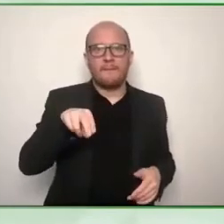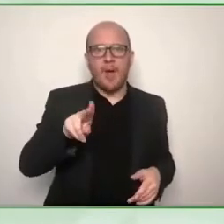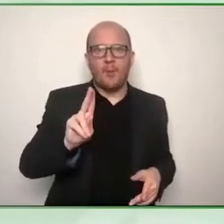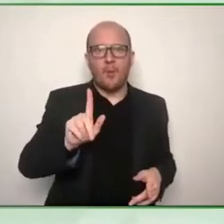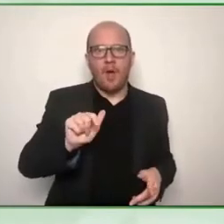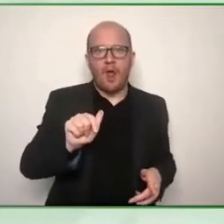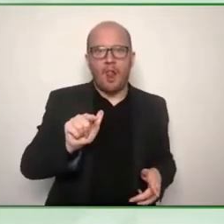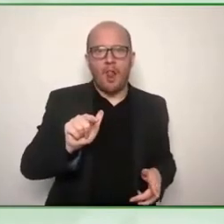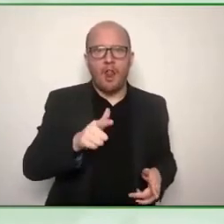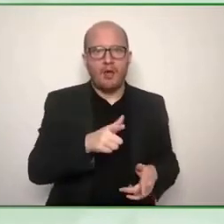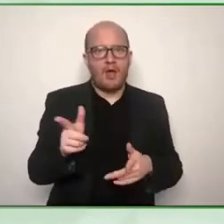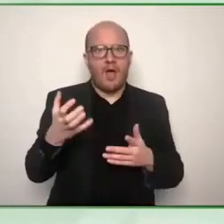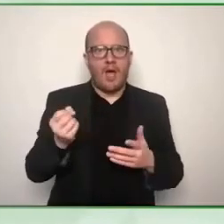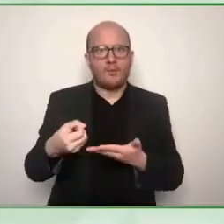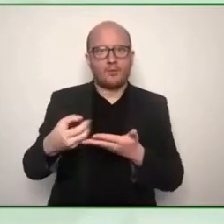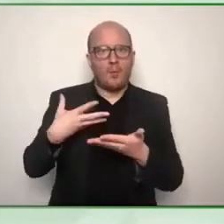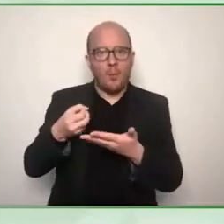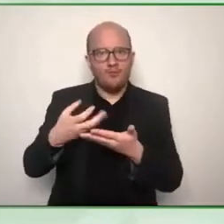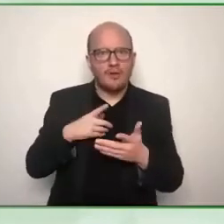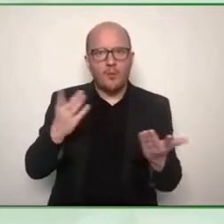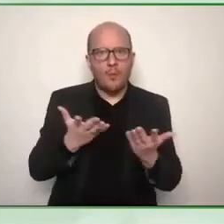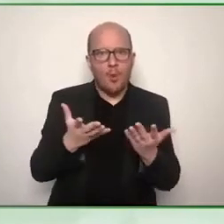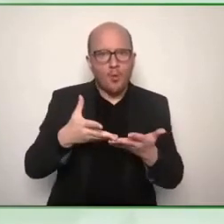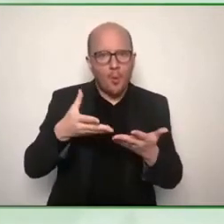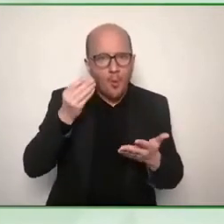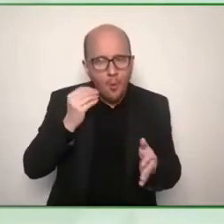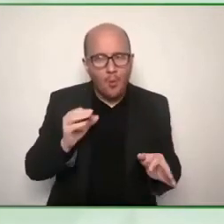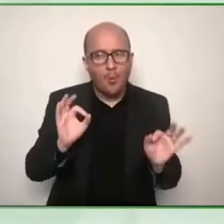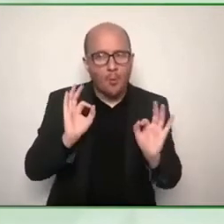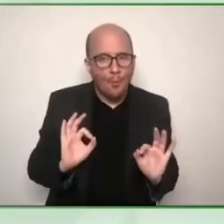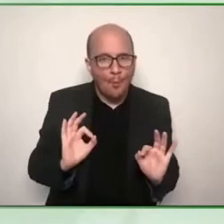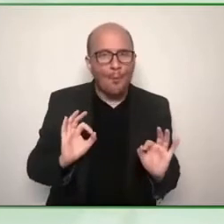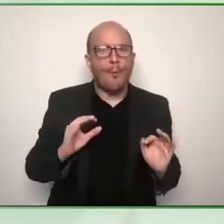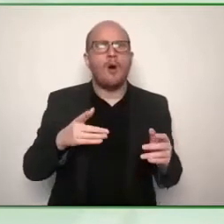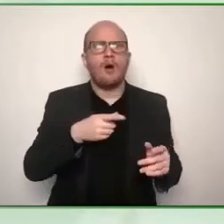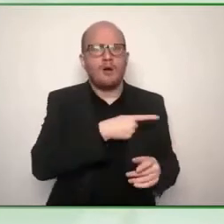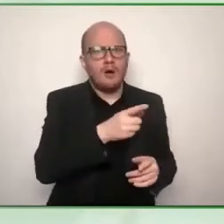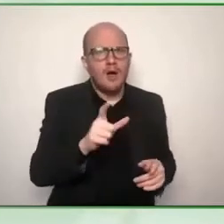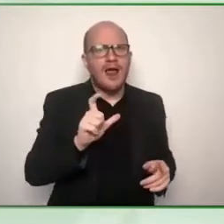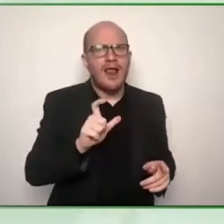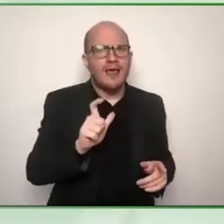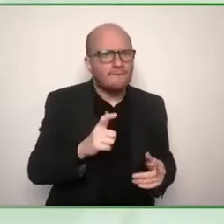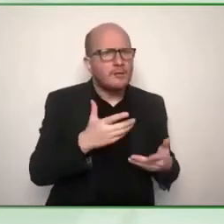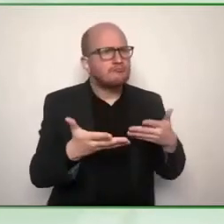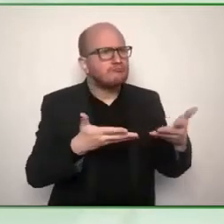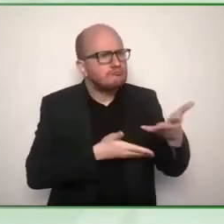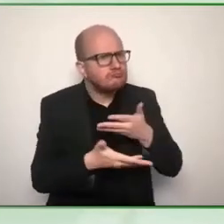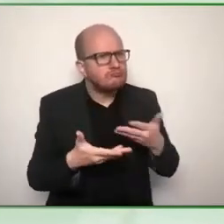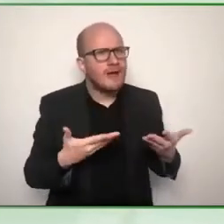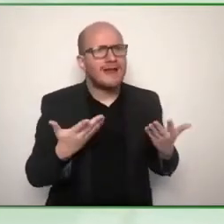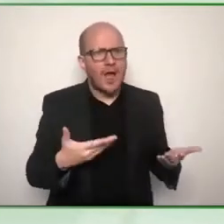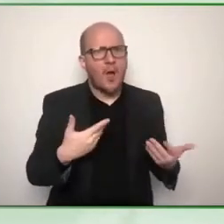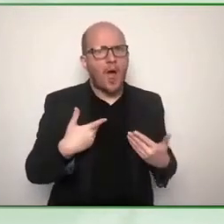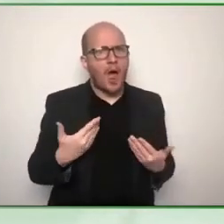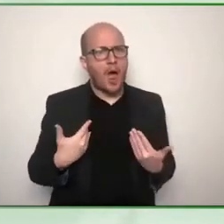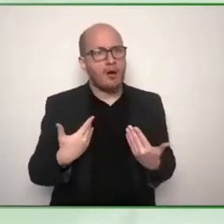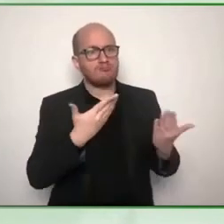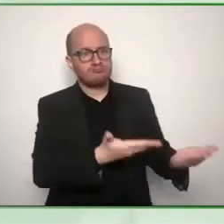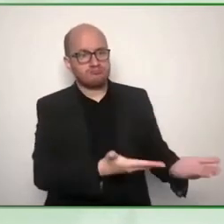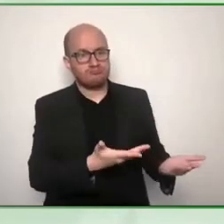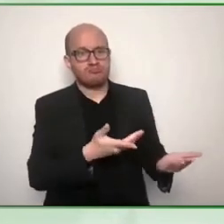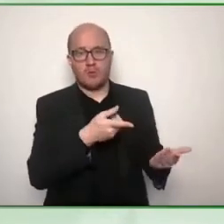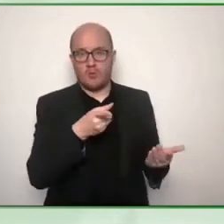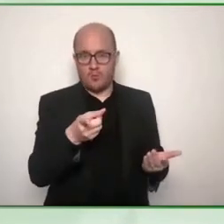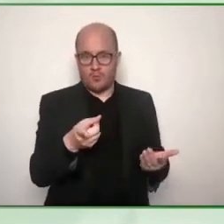which cliff and rafael have touched upon um i would like to give you the floor and if you would be so kind as to